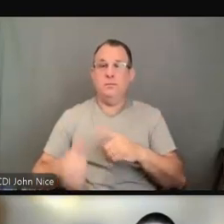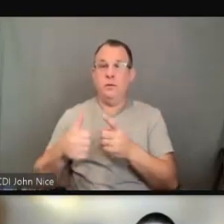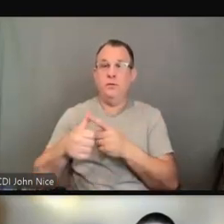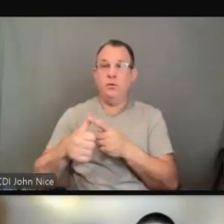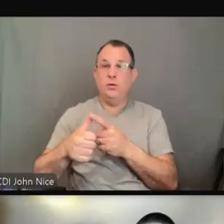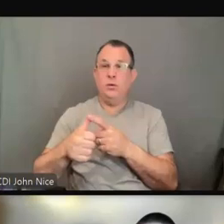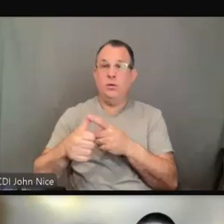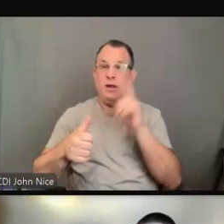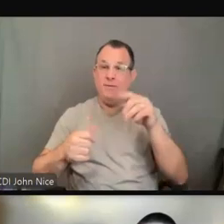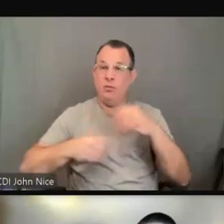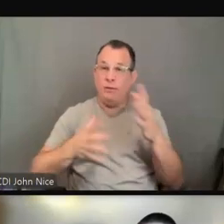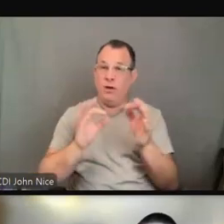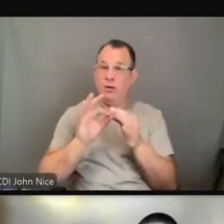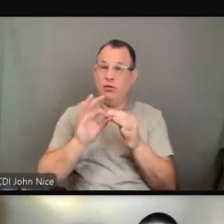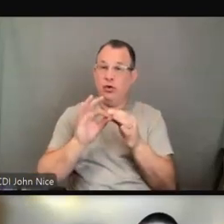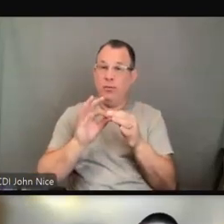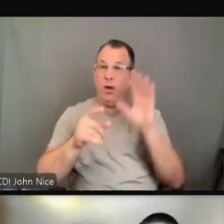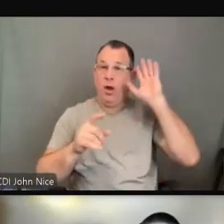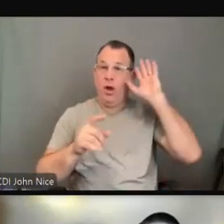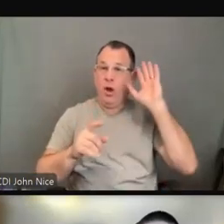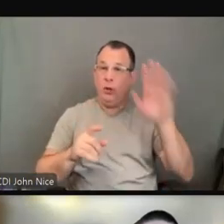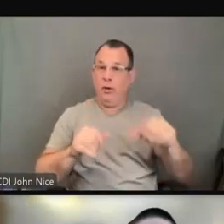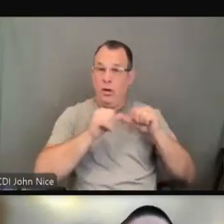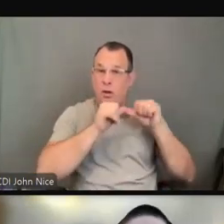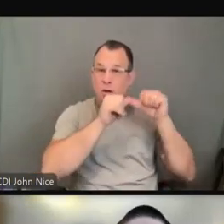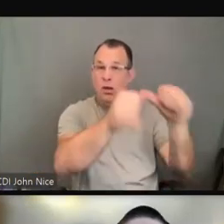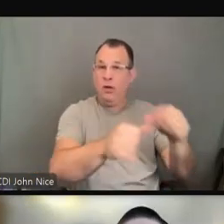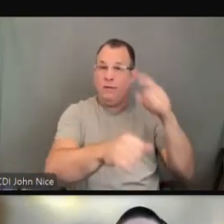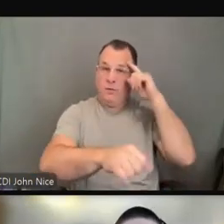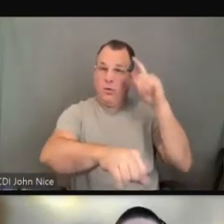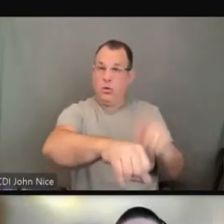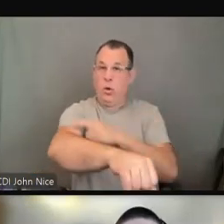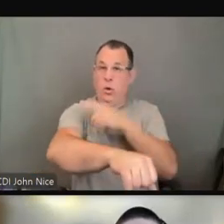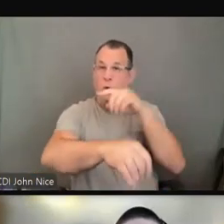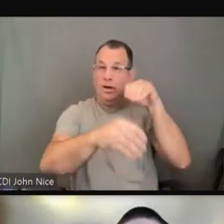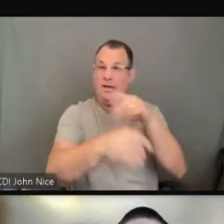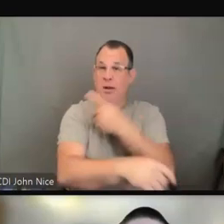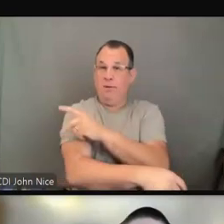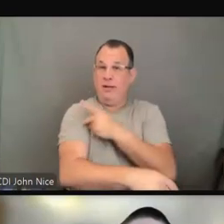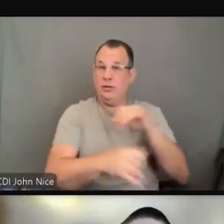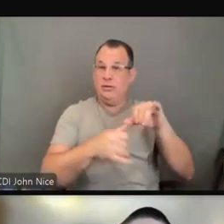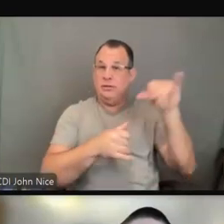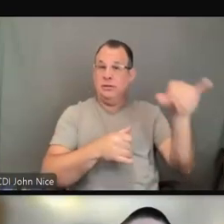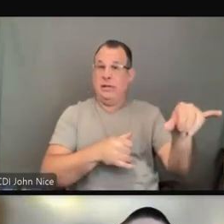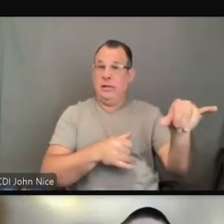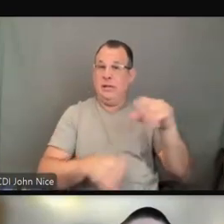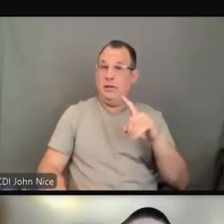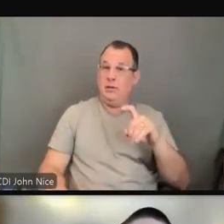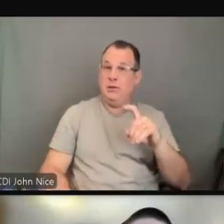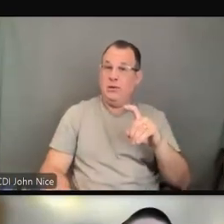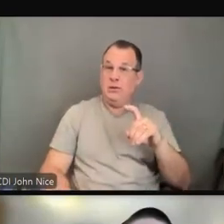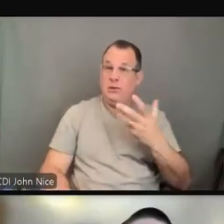continuously throughout a long inpatient stay? Generally, the answer is no.